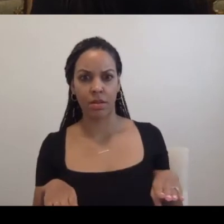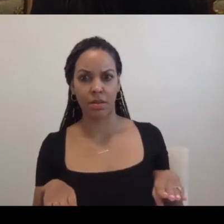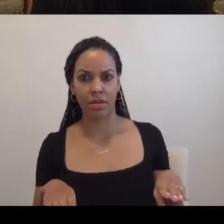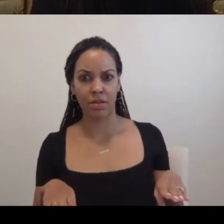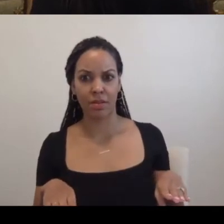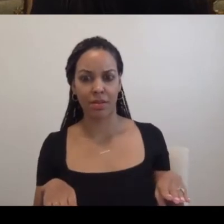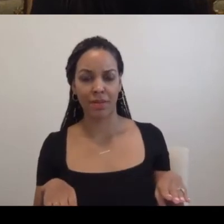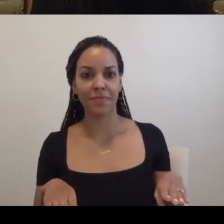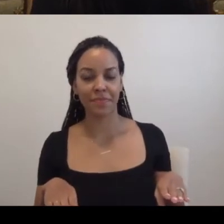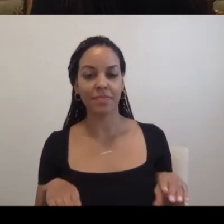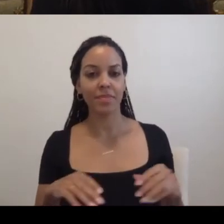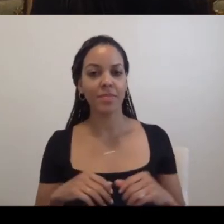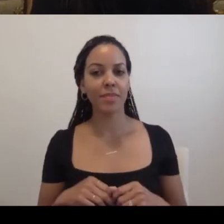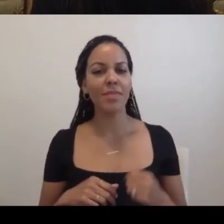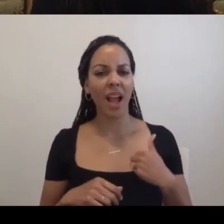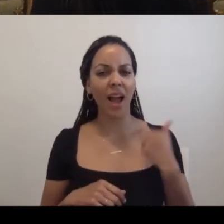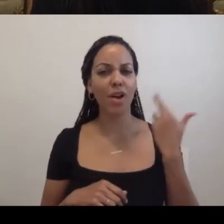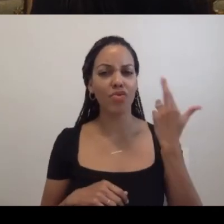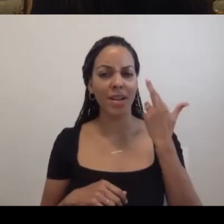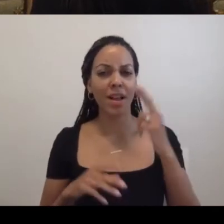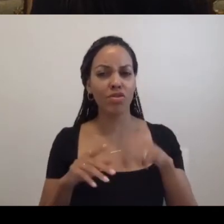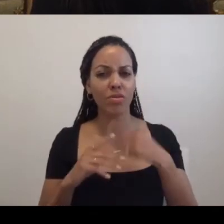And I realized that.